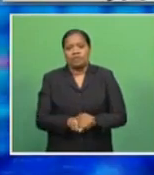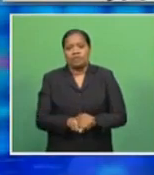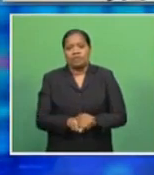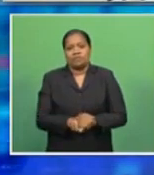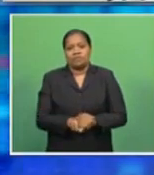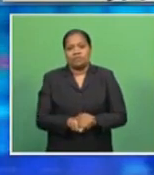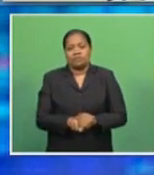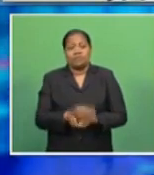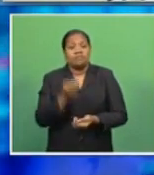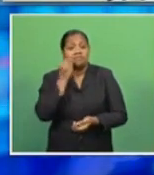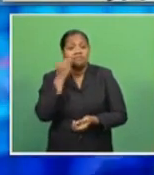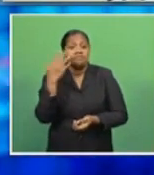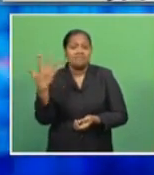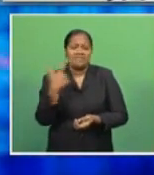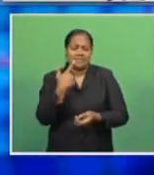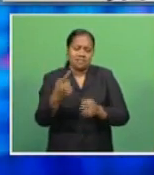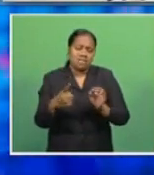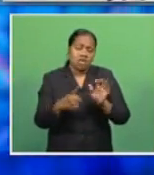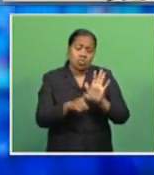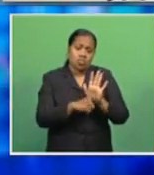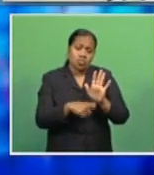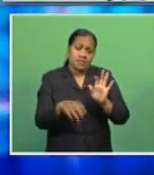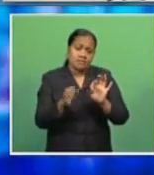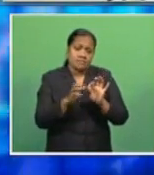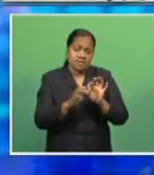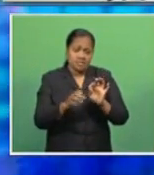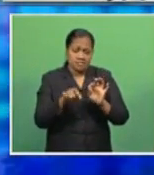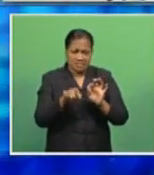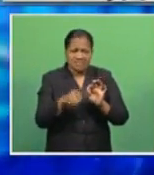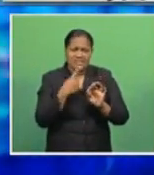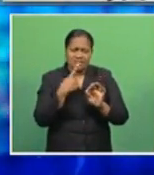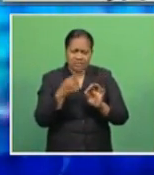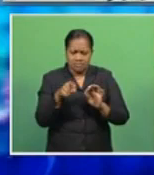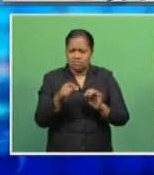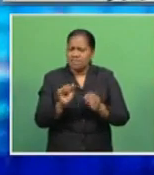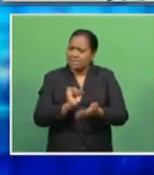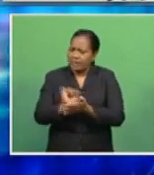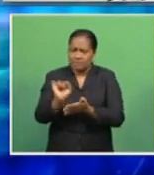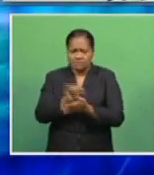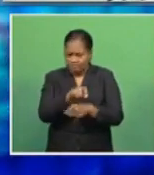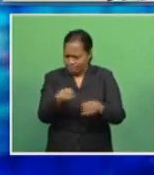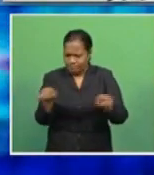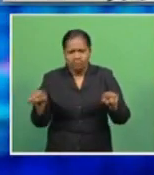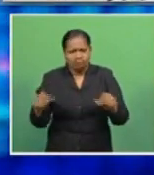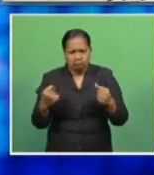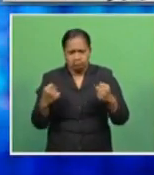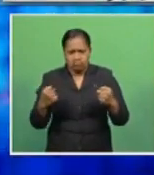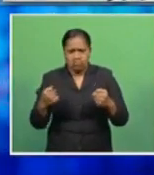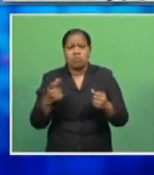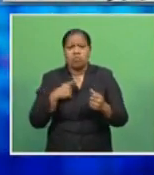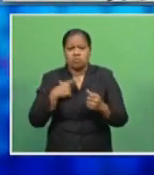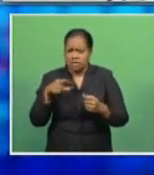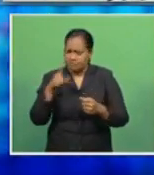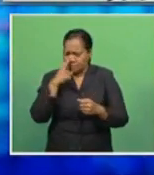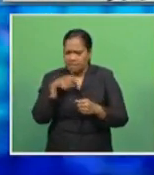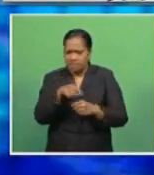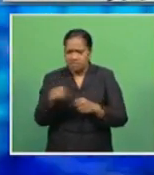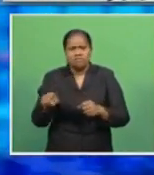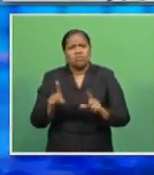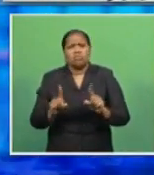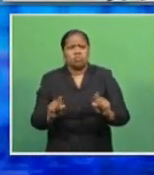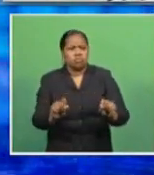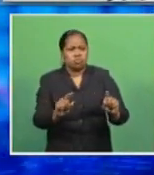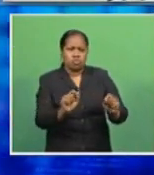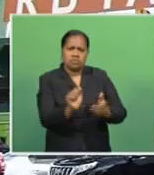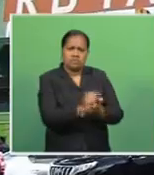Supermarket chain, the RB Patel says sales growth across all supermarkets have been strong as customers resorted to panic buying in light of